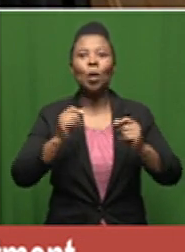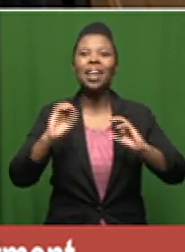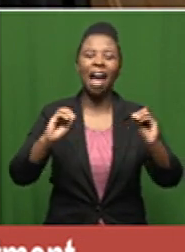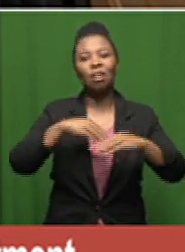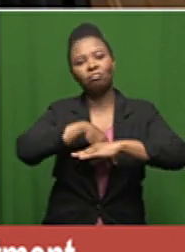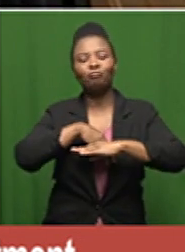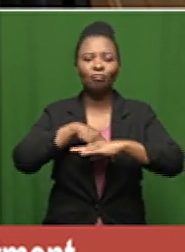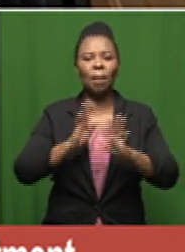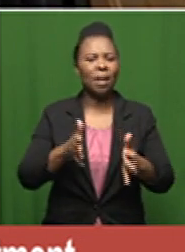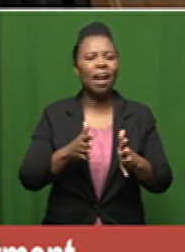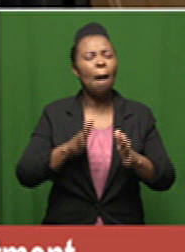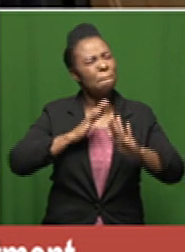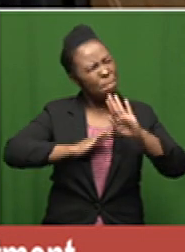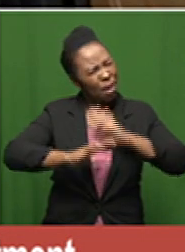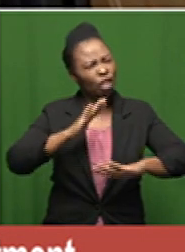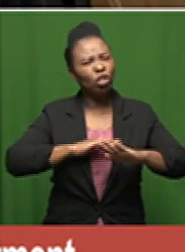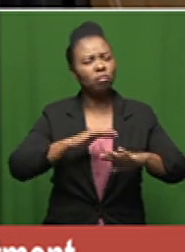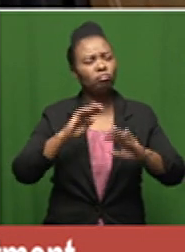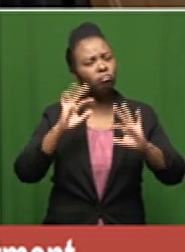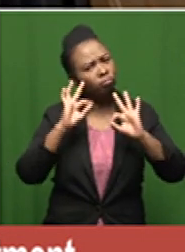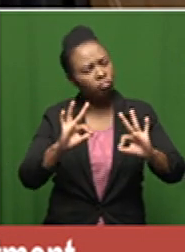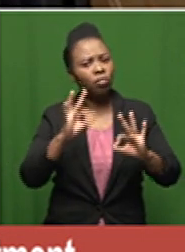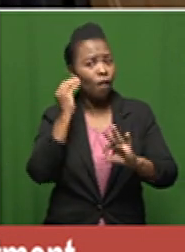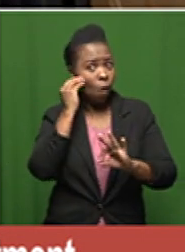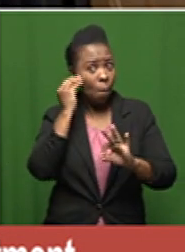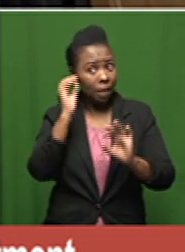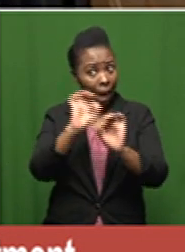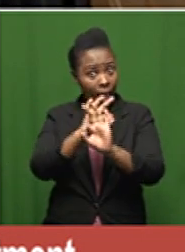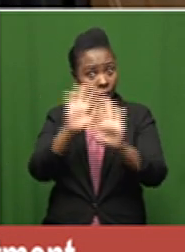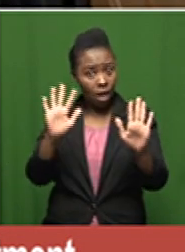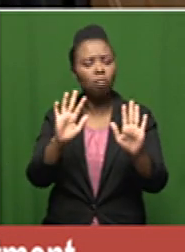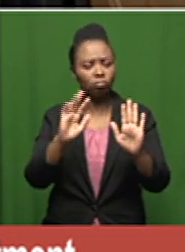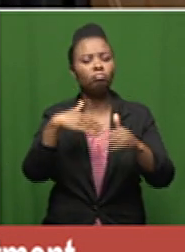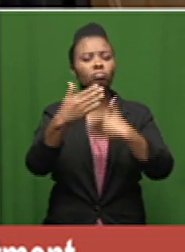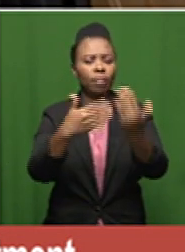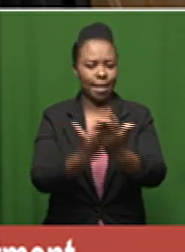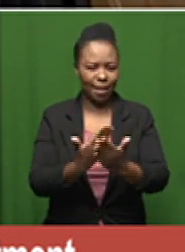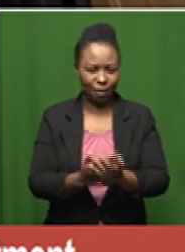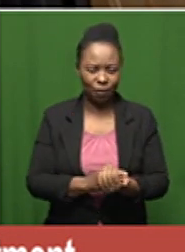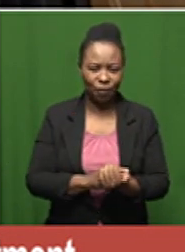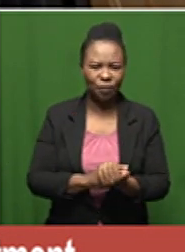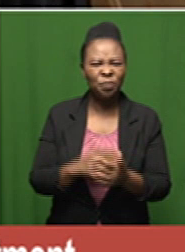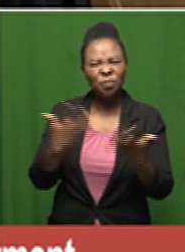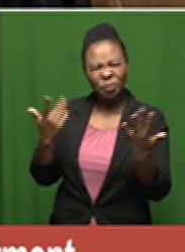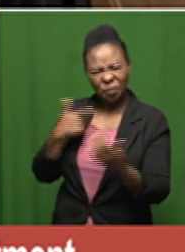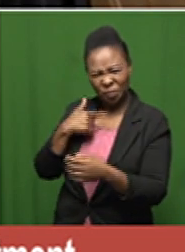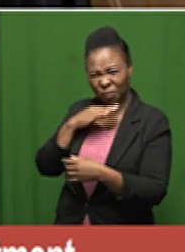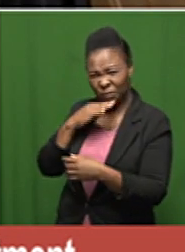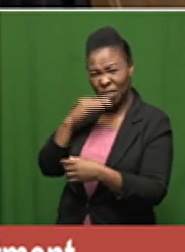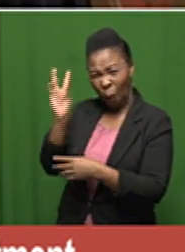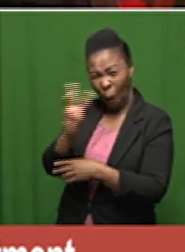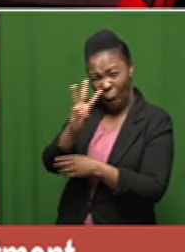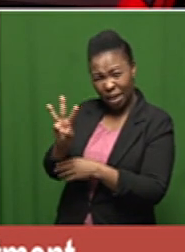and let's just be patient until the date is absolutely clear so that it can be used and i guess a warning to uh